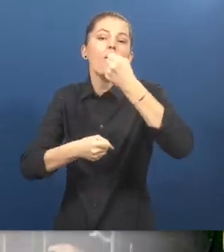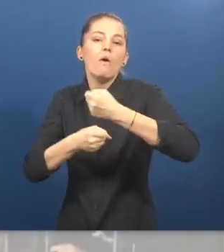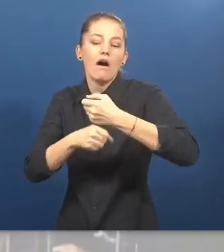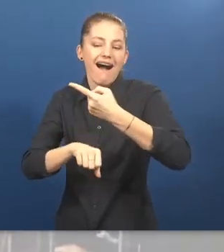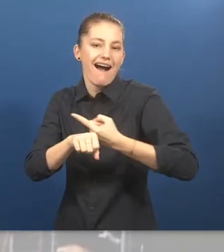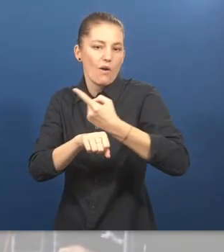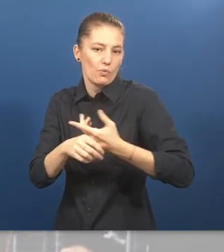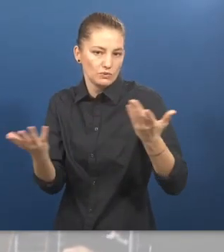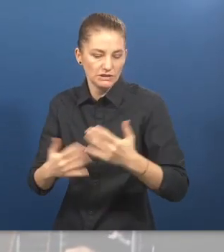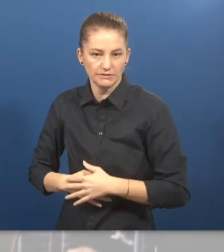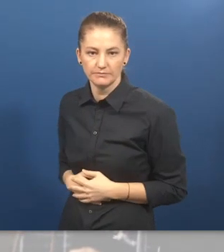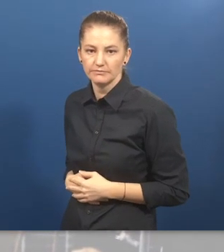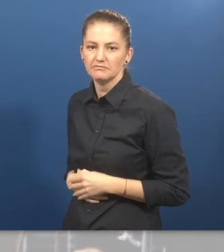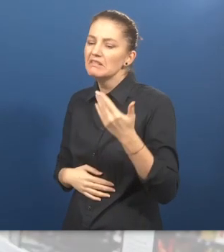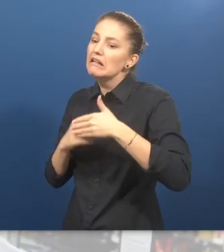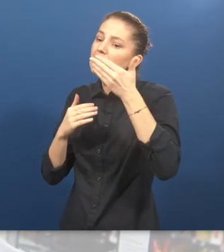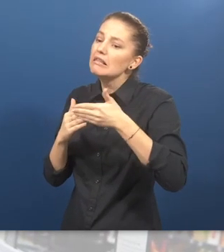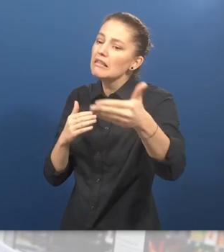What is next for CLAPJOP?